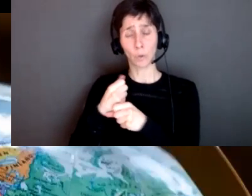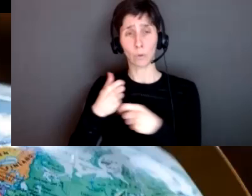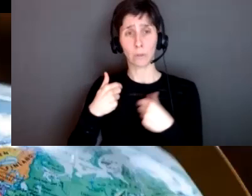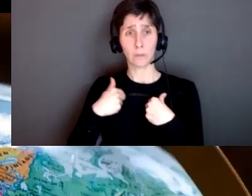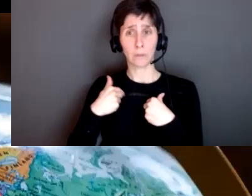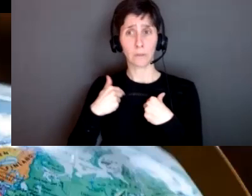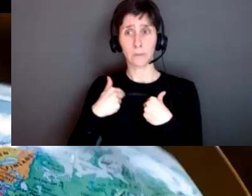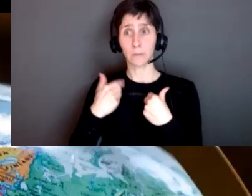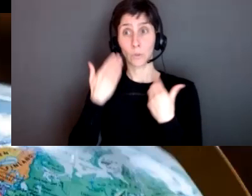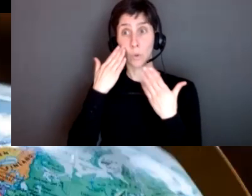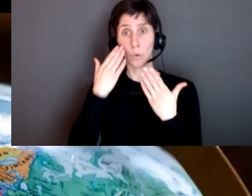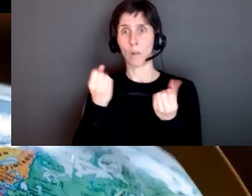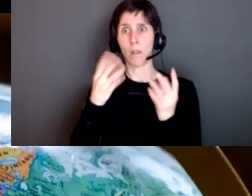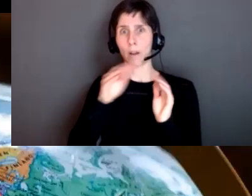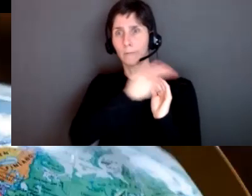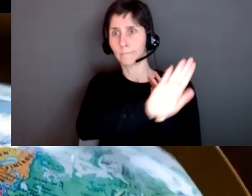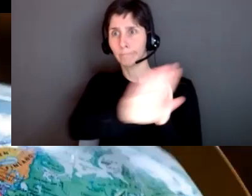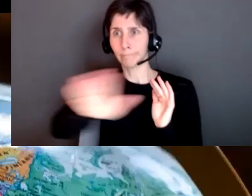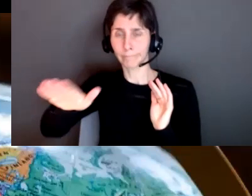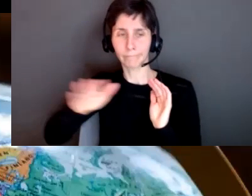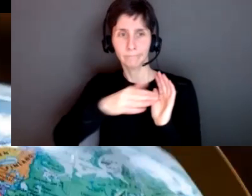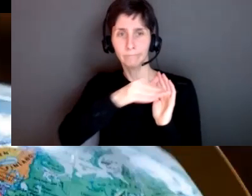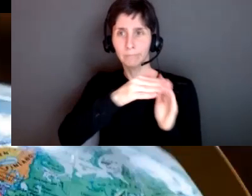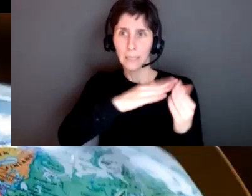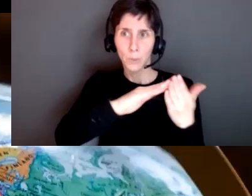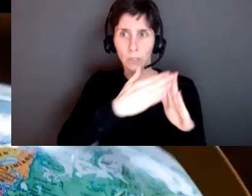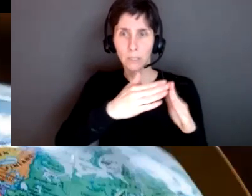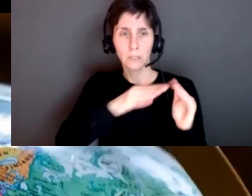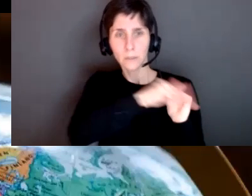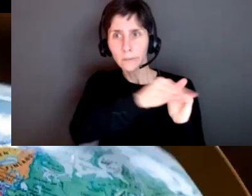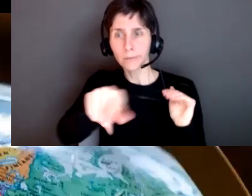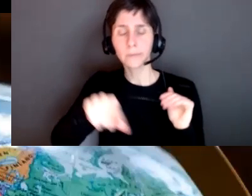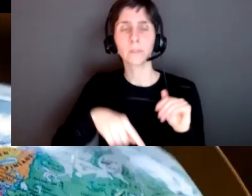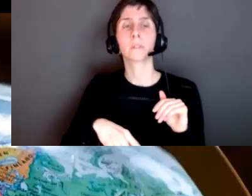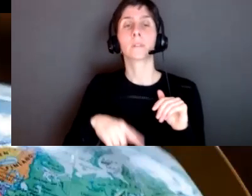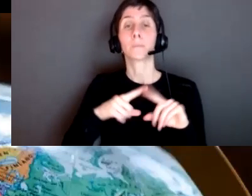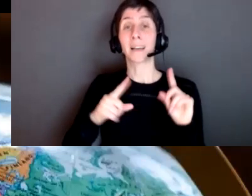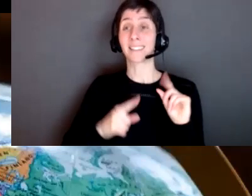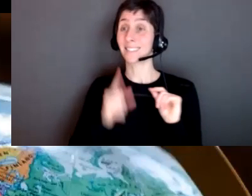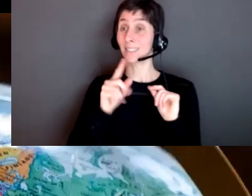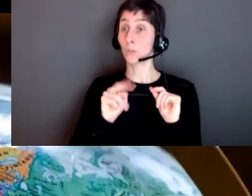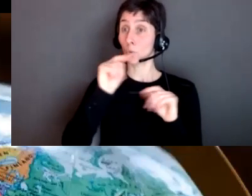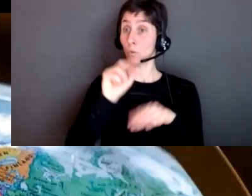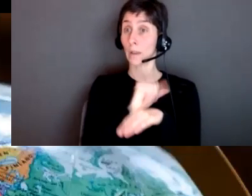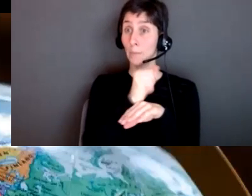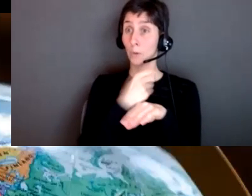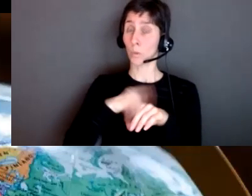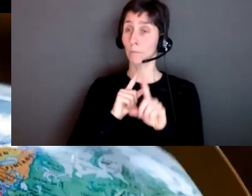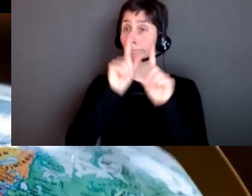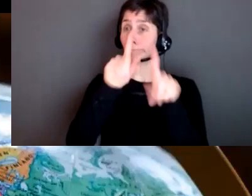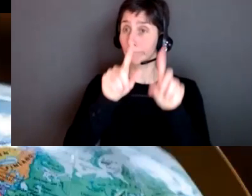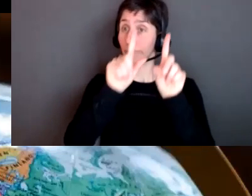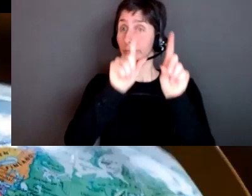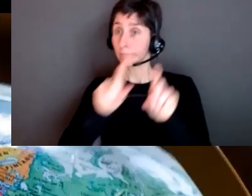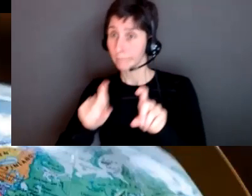communities but um we went to do some testing in northern alberta and there is